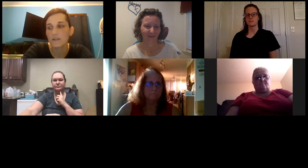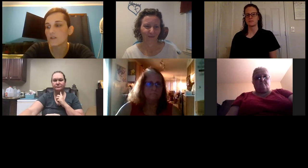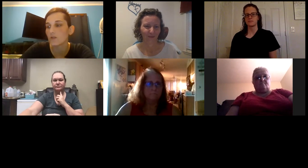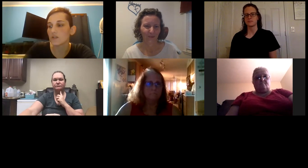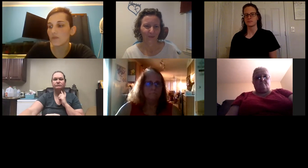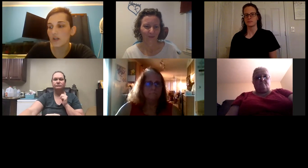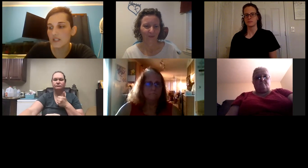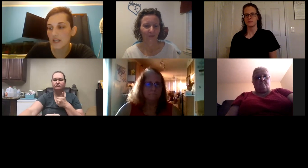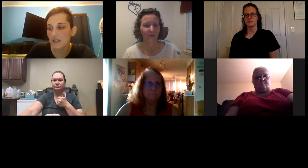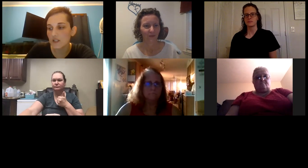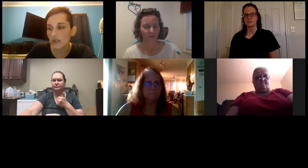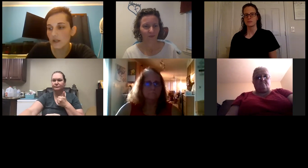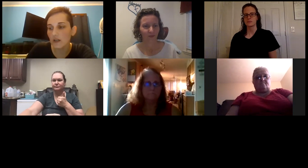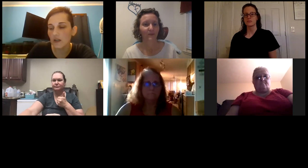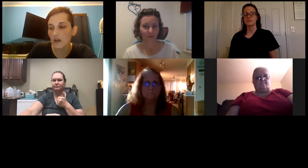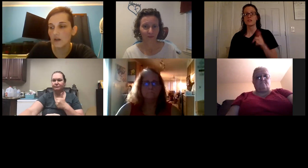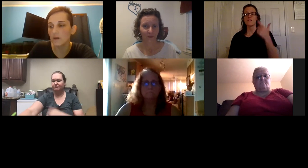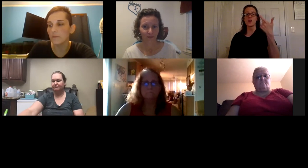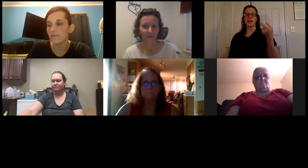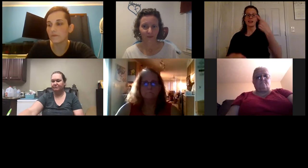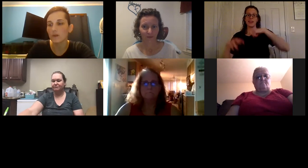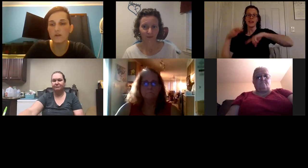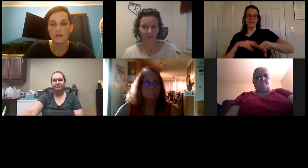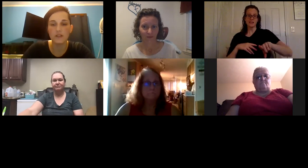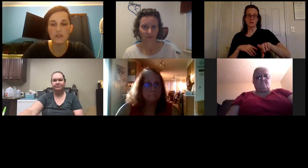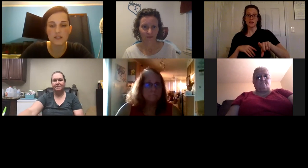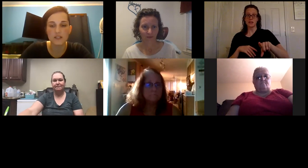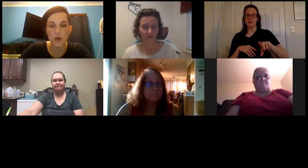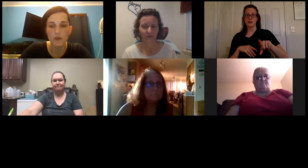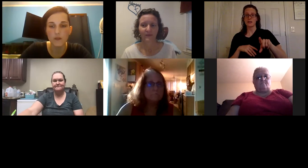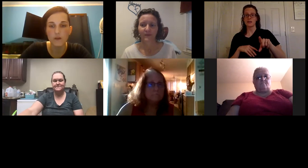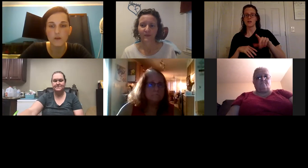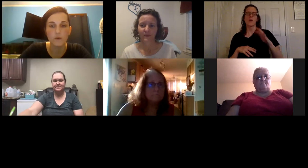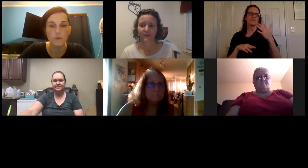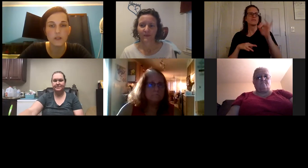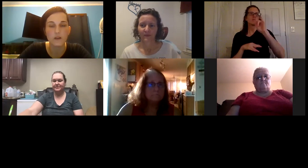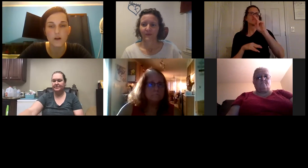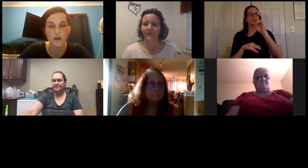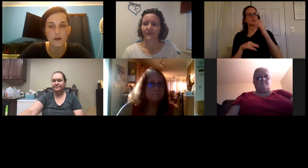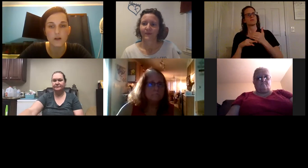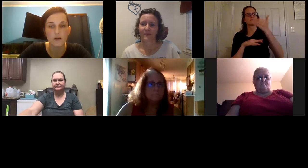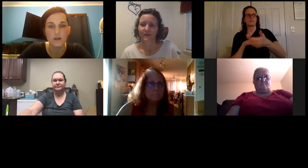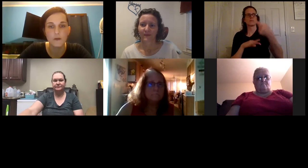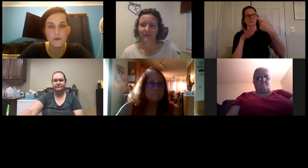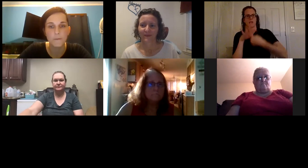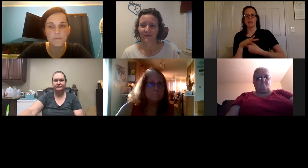so as far as next week um or in this next month we are